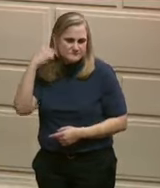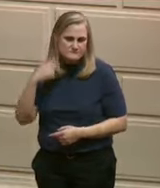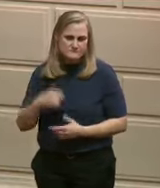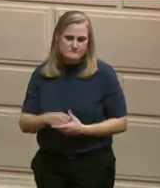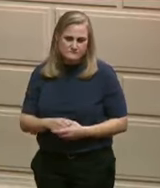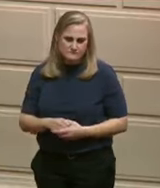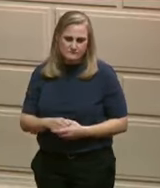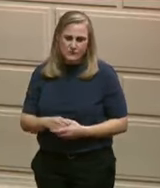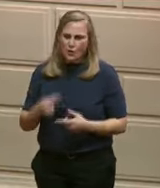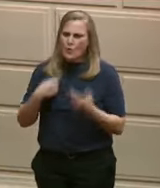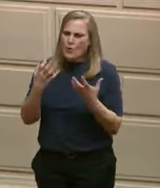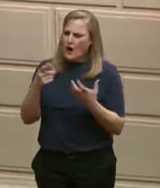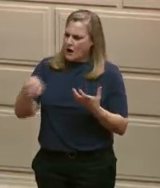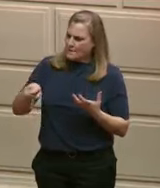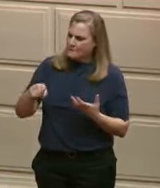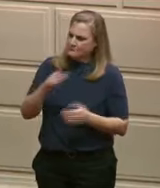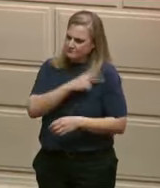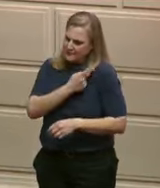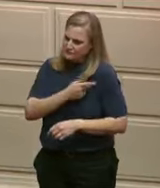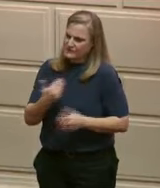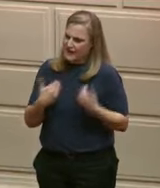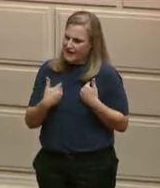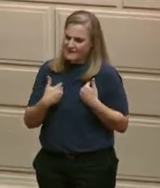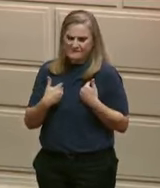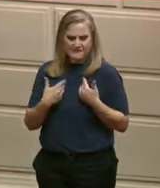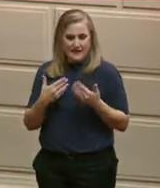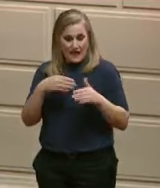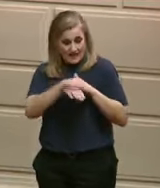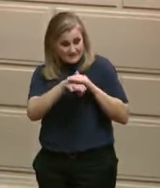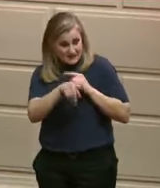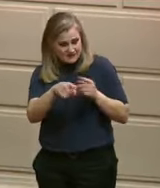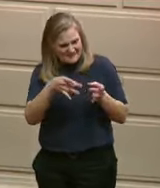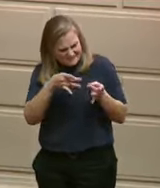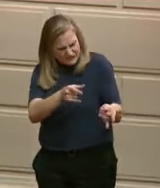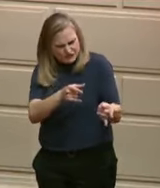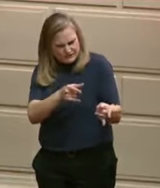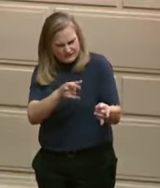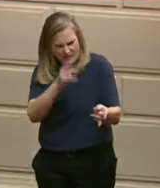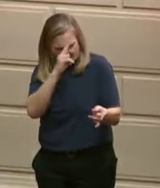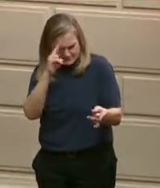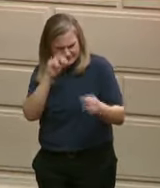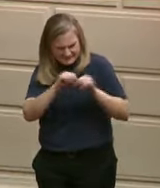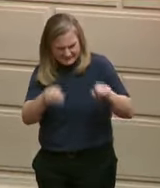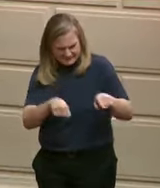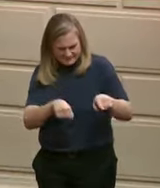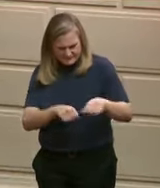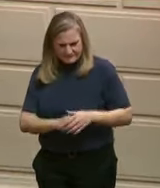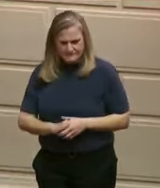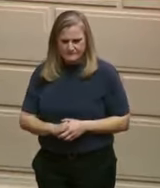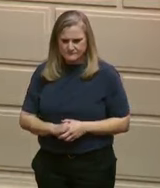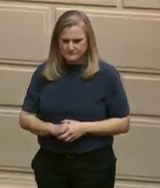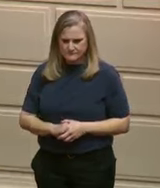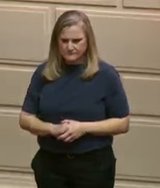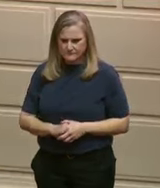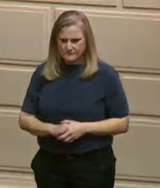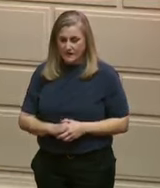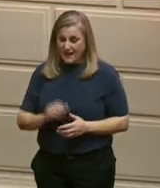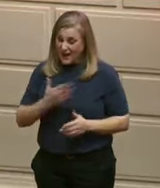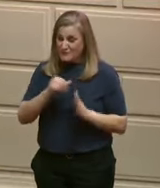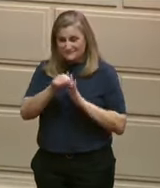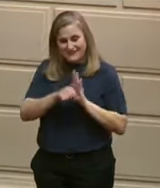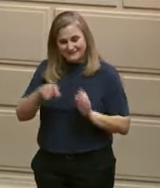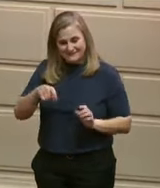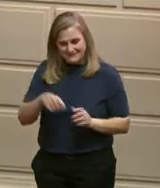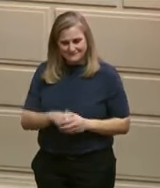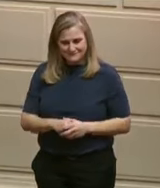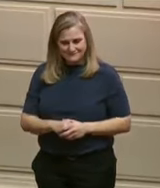effective health care delivery system aligned with our state's needs. The working group created